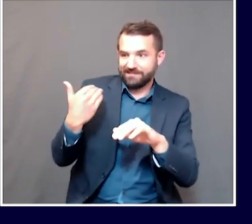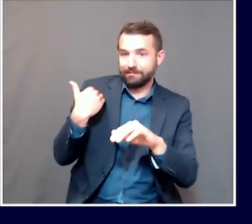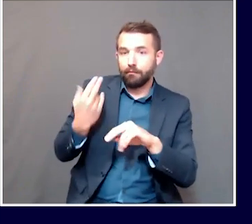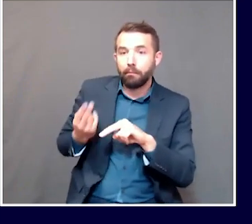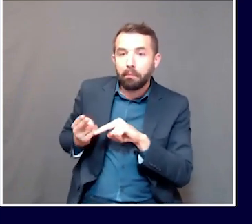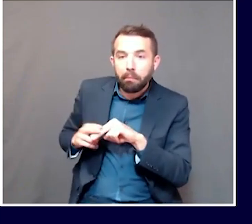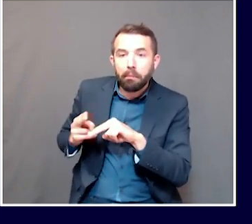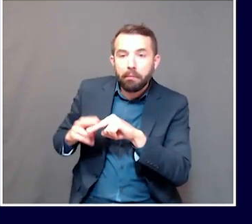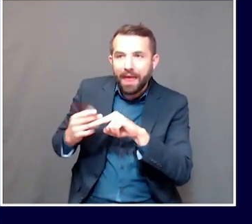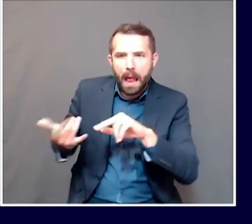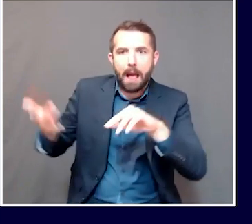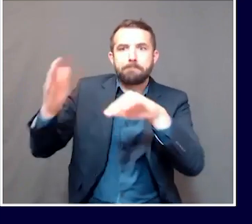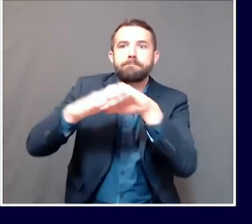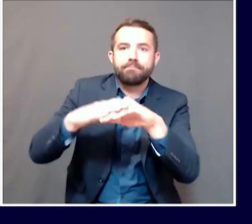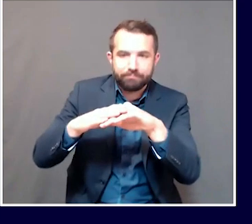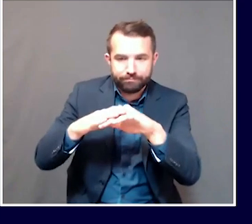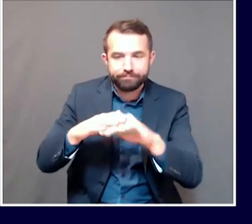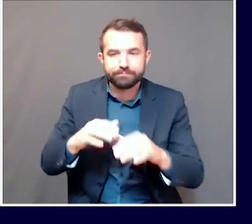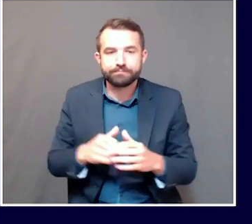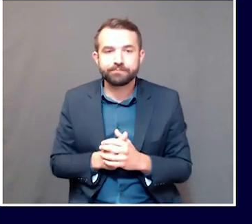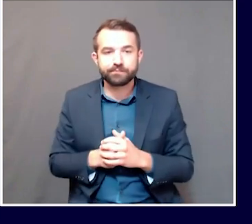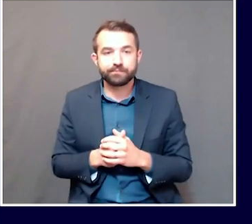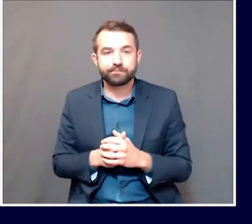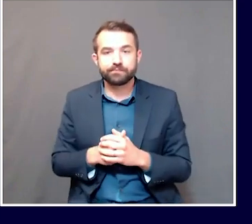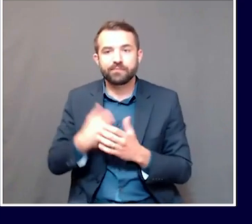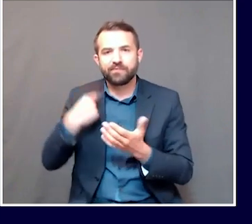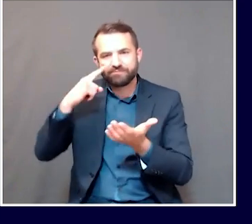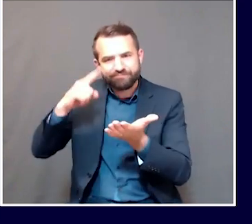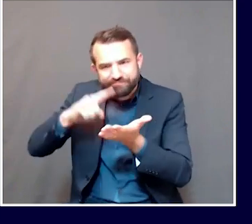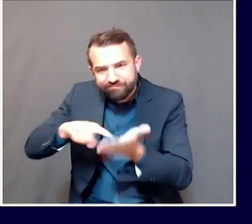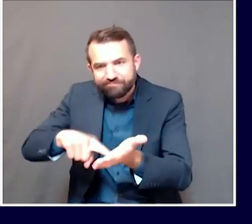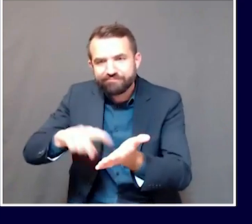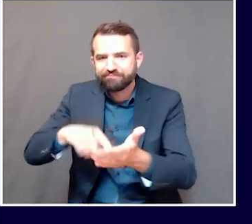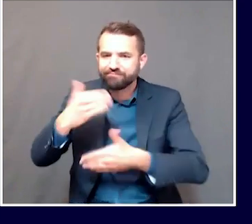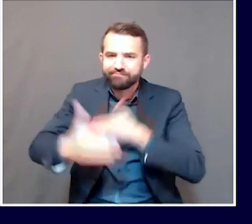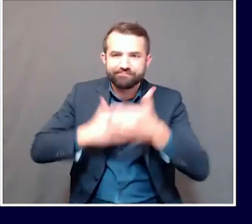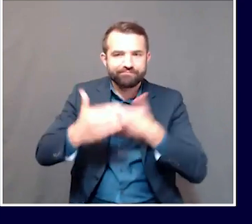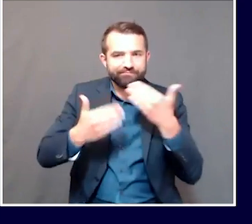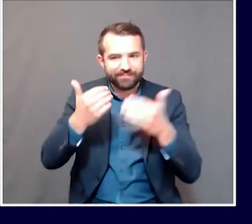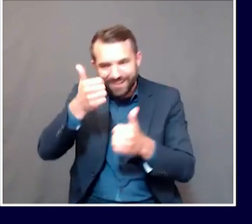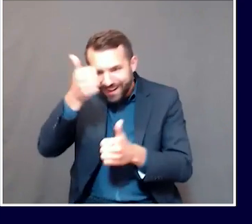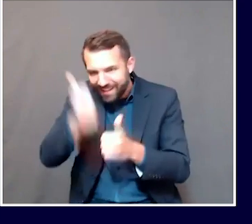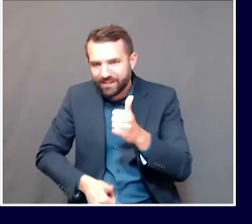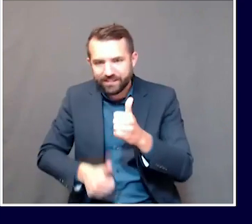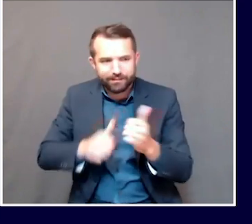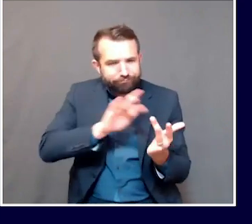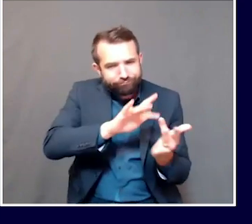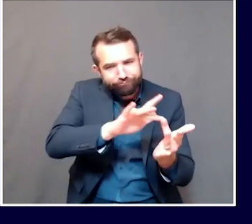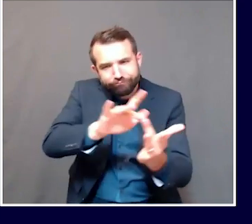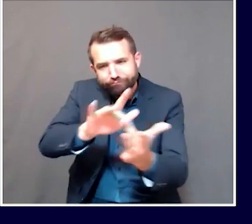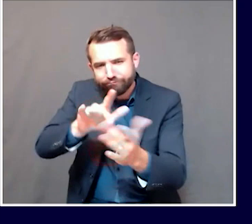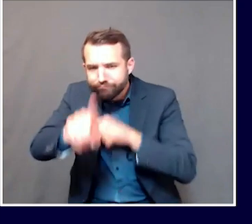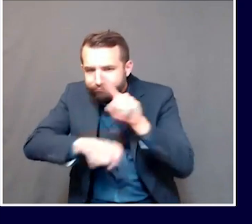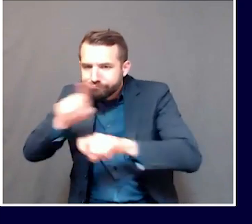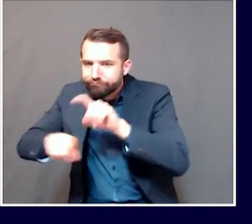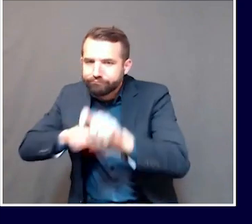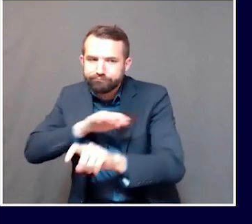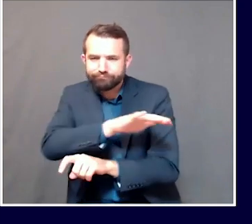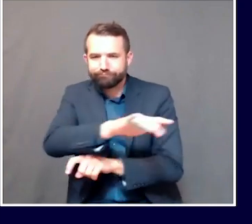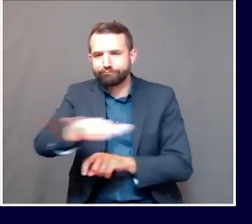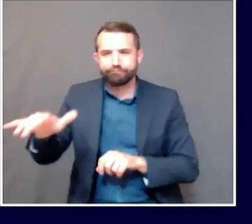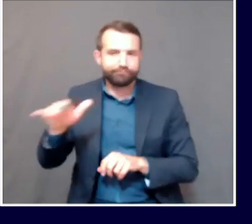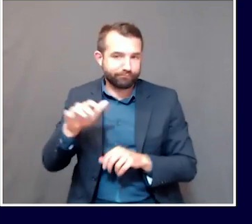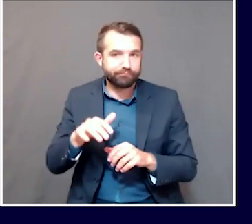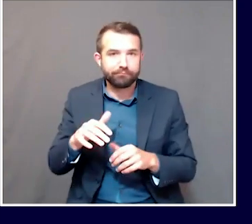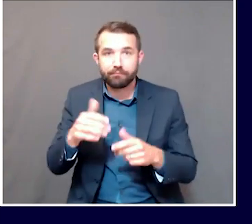epidemiologists are undertaking the process of investigating each and every one of those cases to determine whether, if any, are